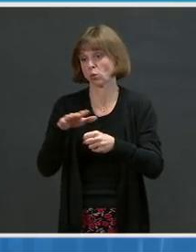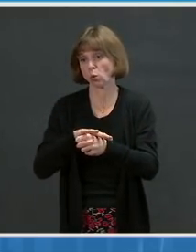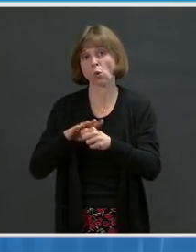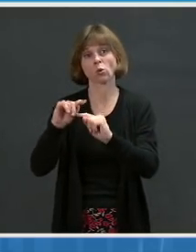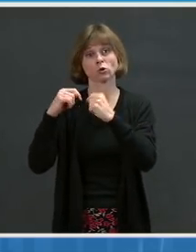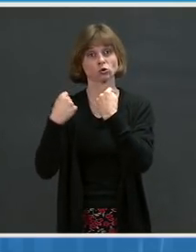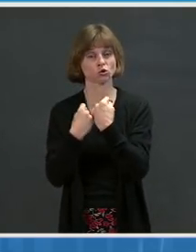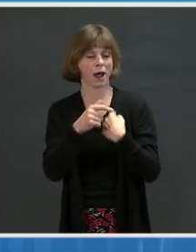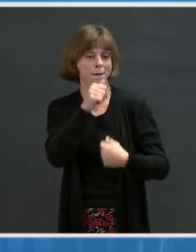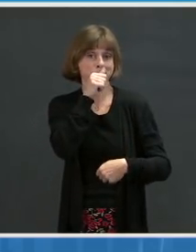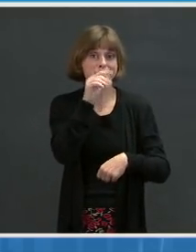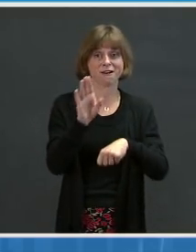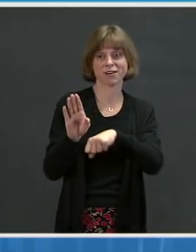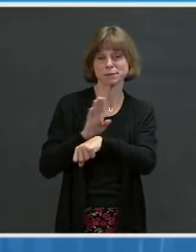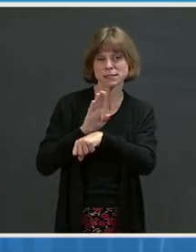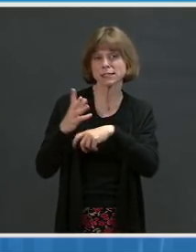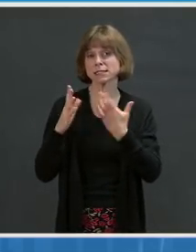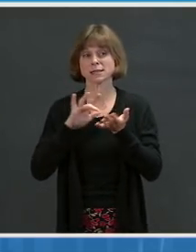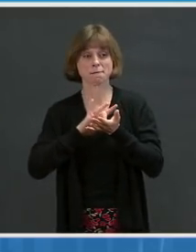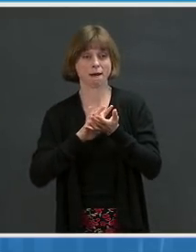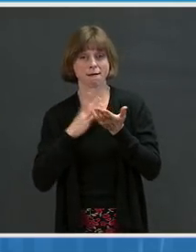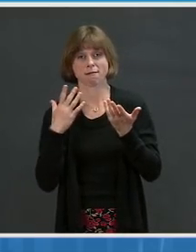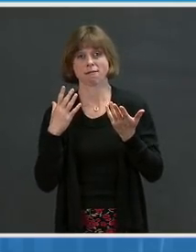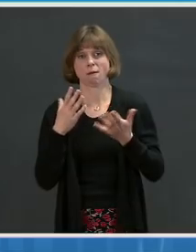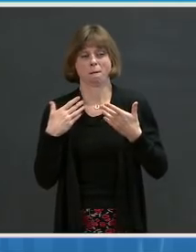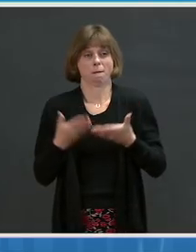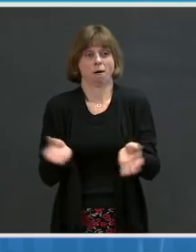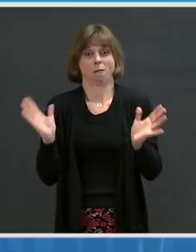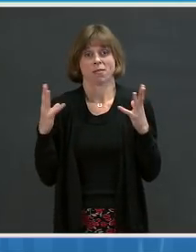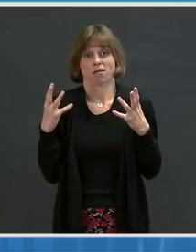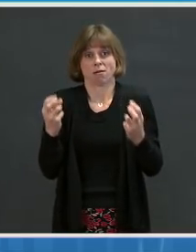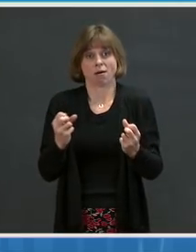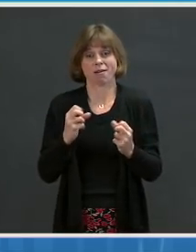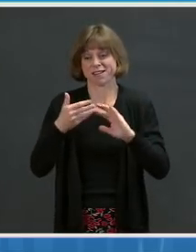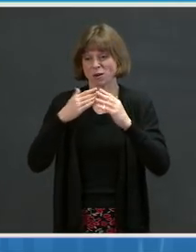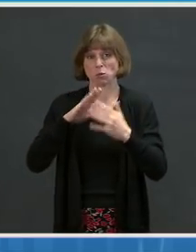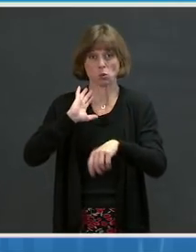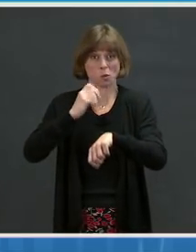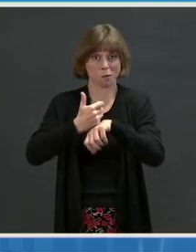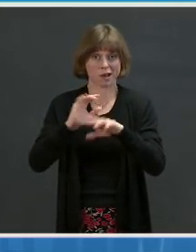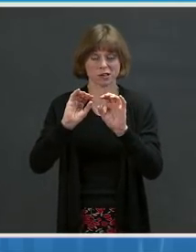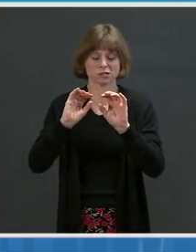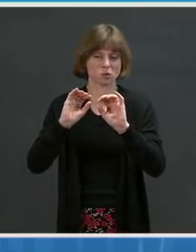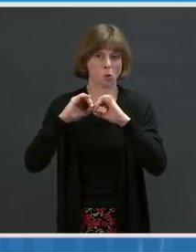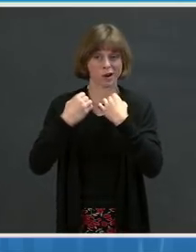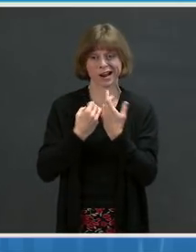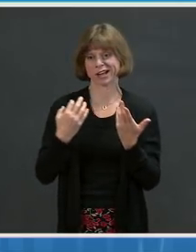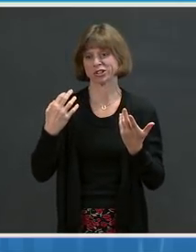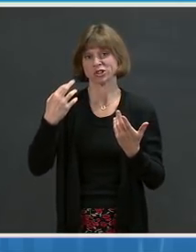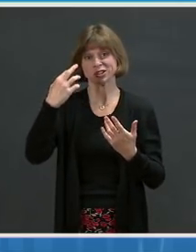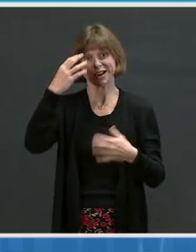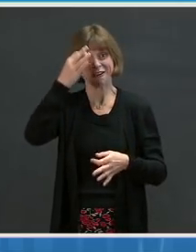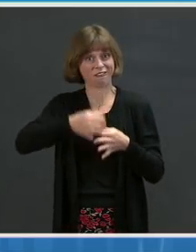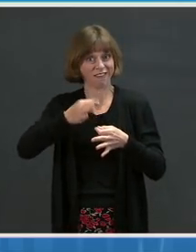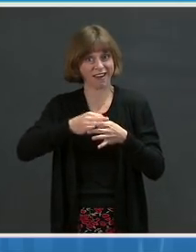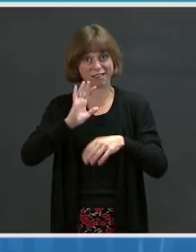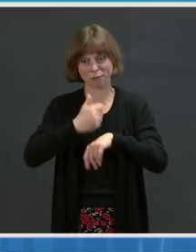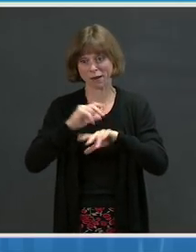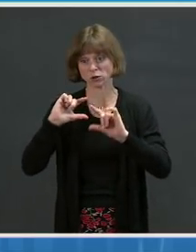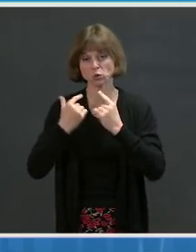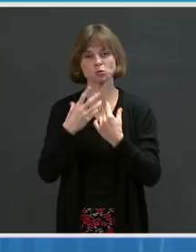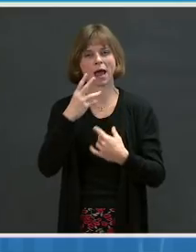partners, medical and public health institutions, community-based organizations, faith-based groups, and educators, among others.